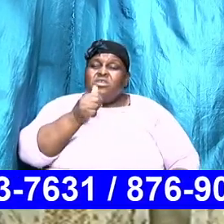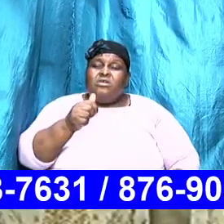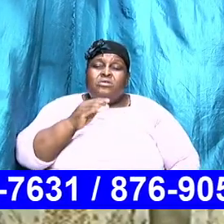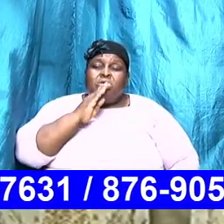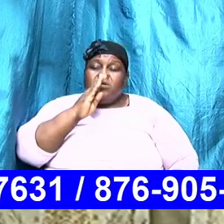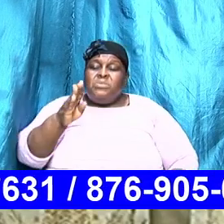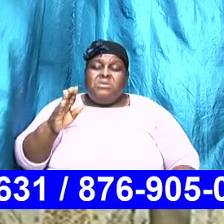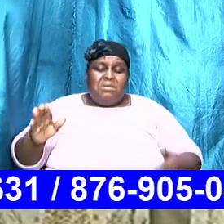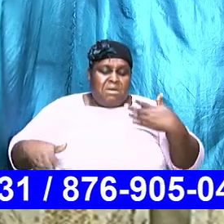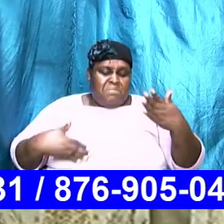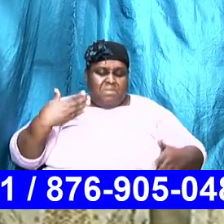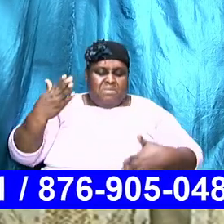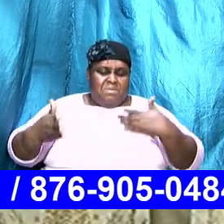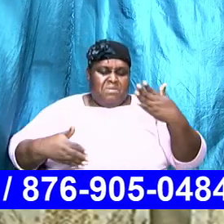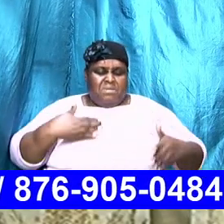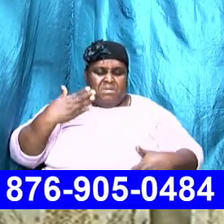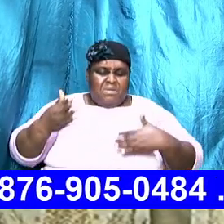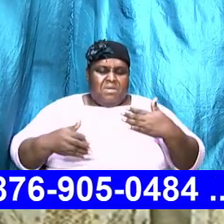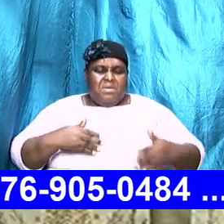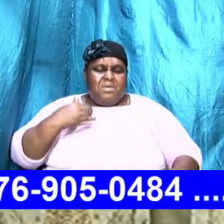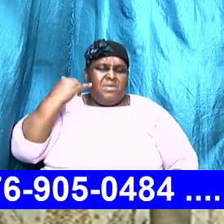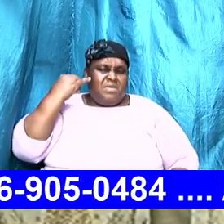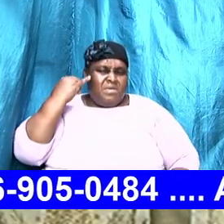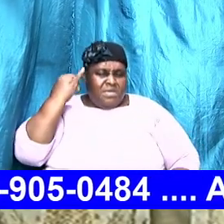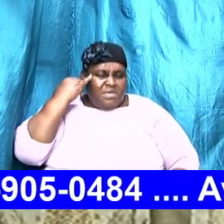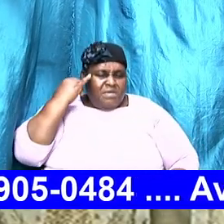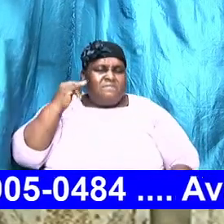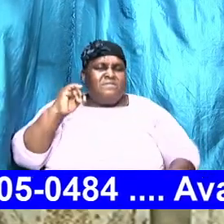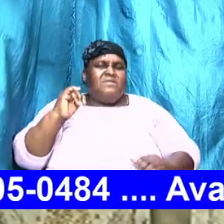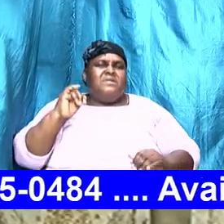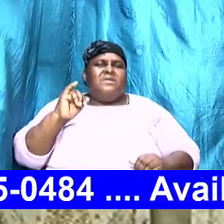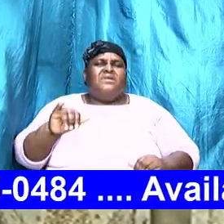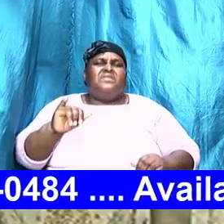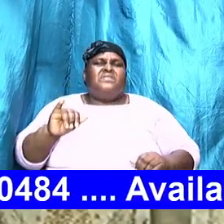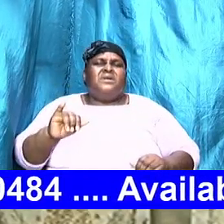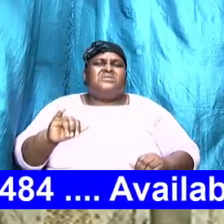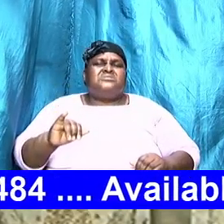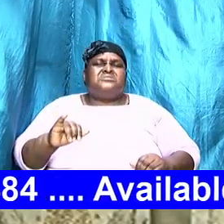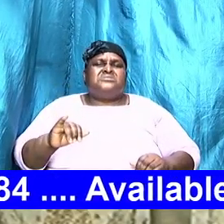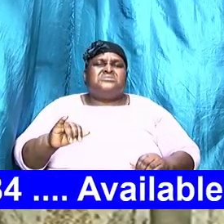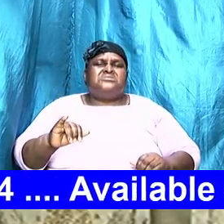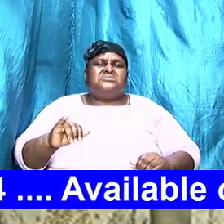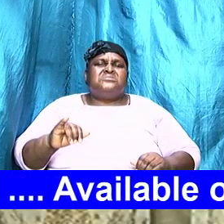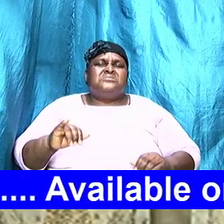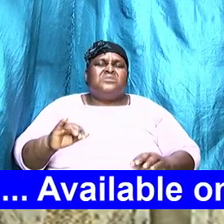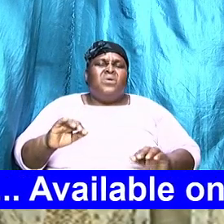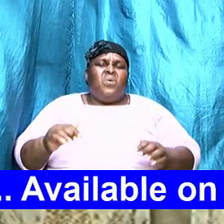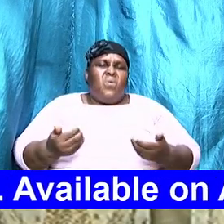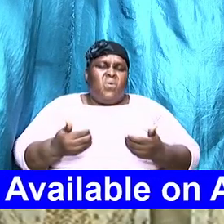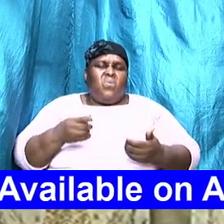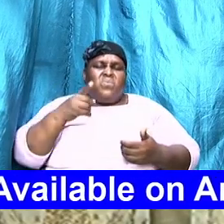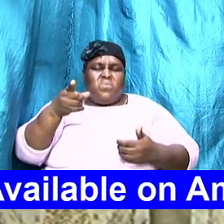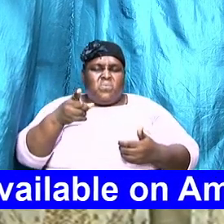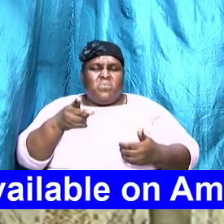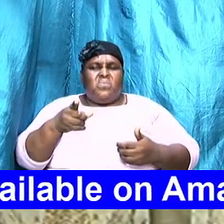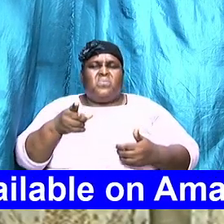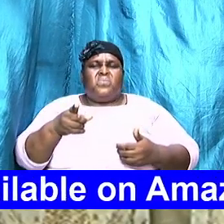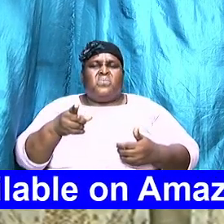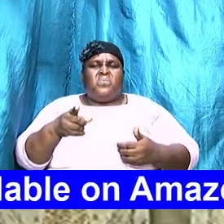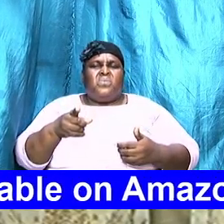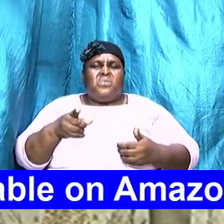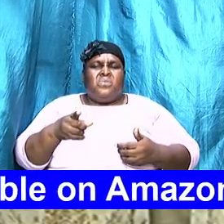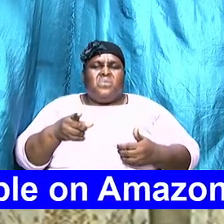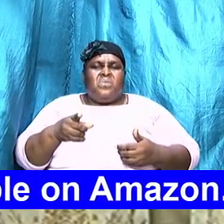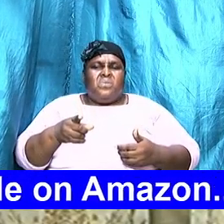happy in that final product no you will not